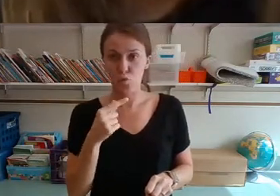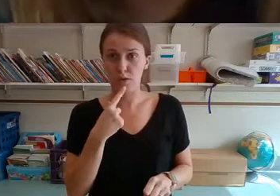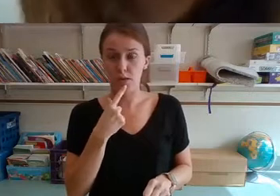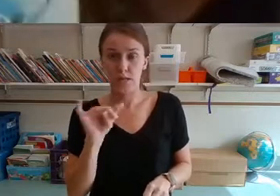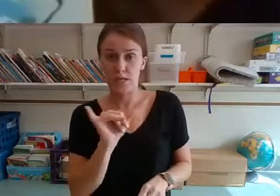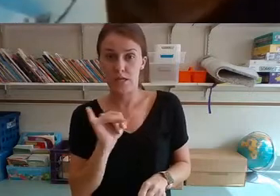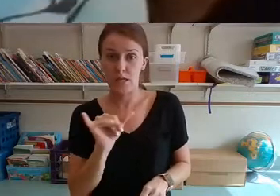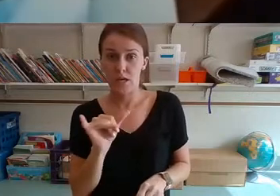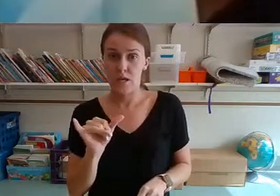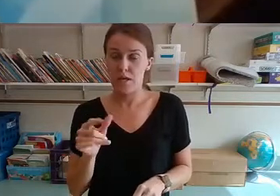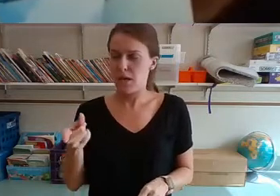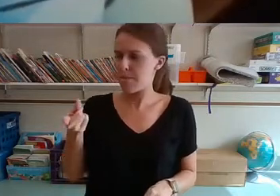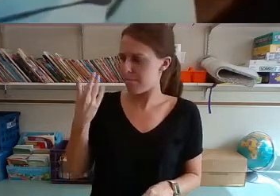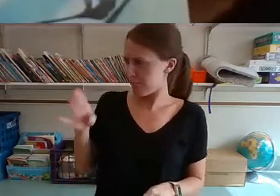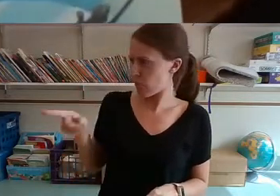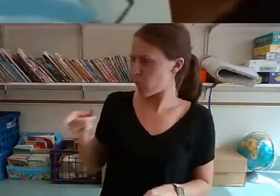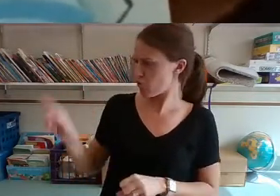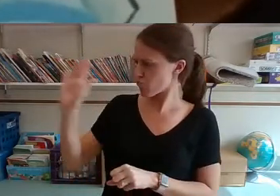So high up in that sky.